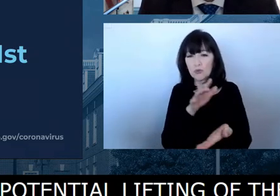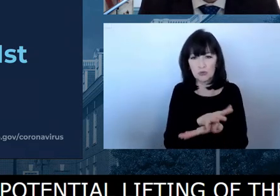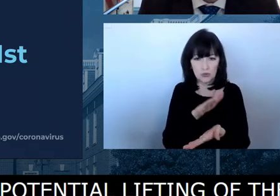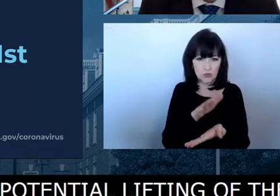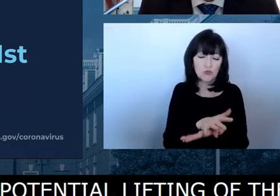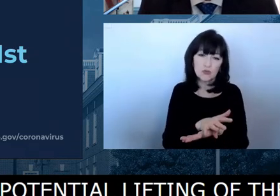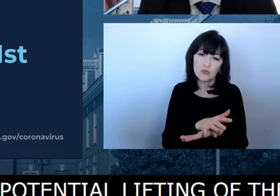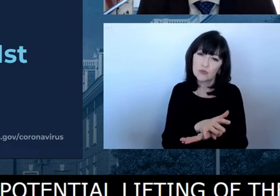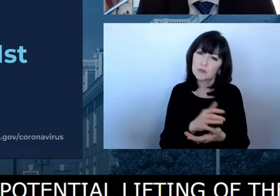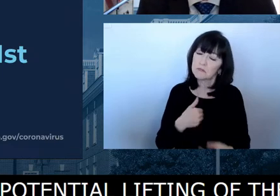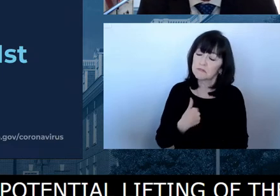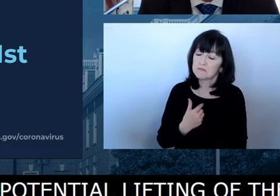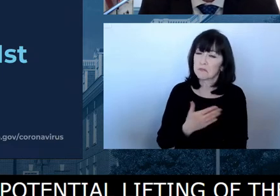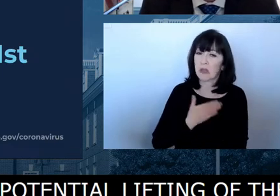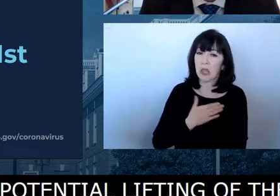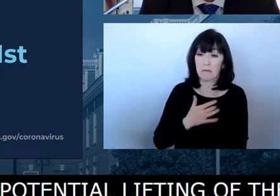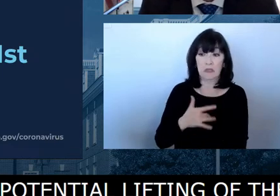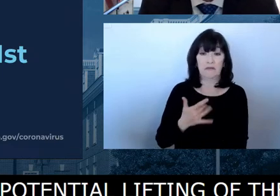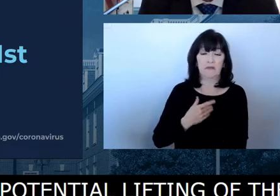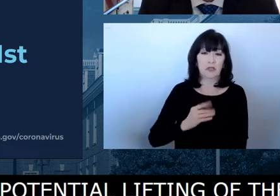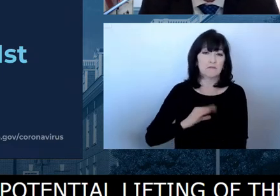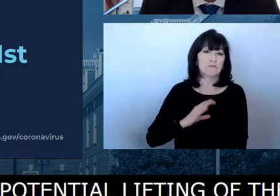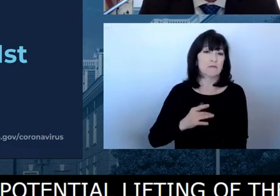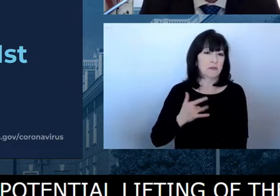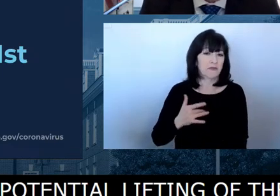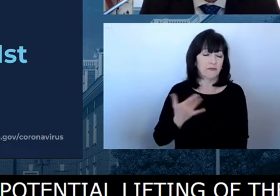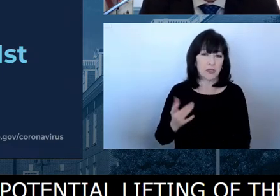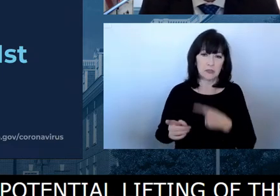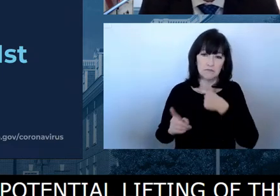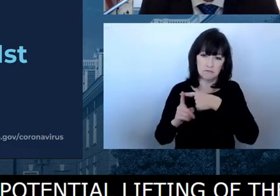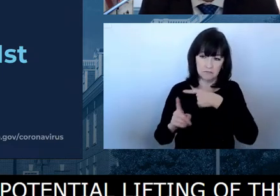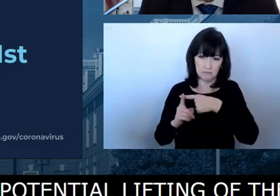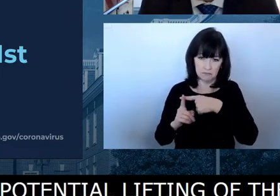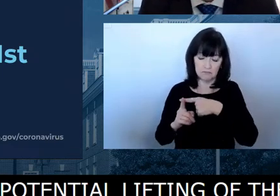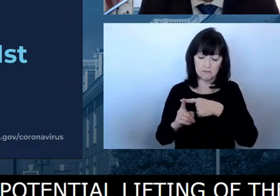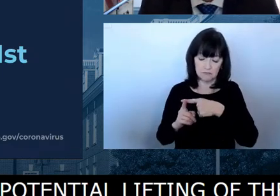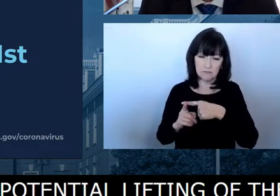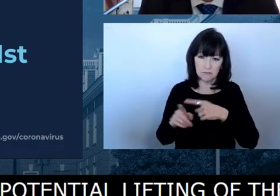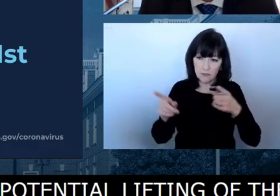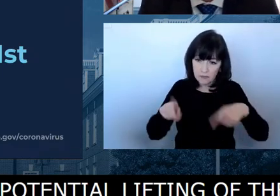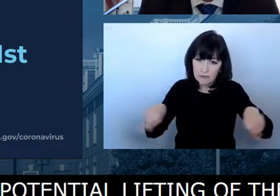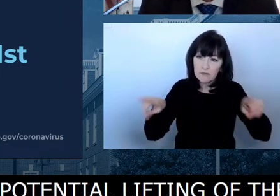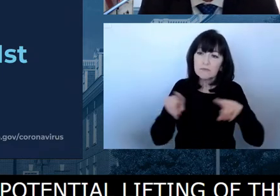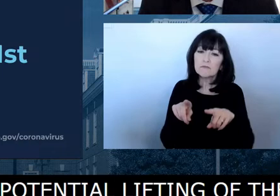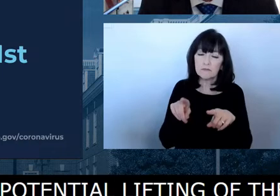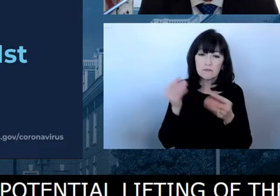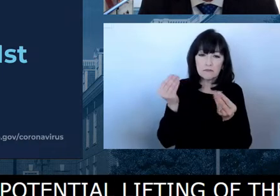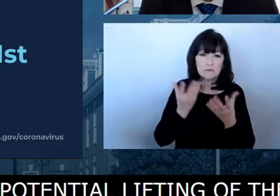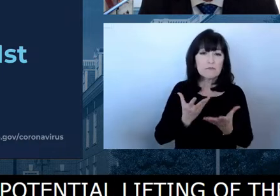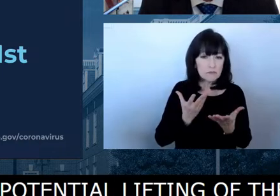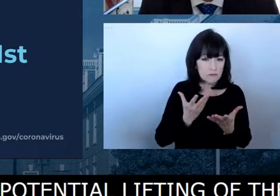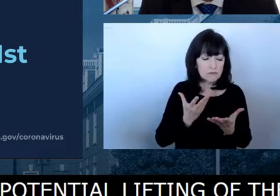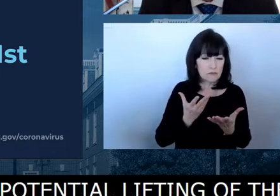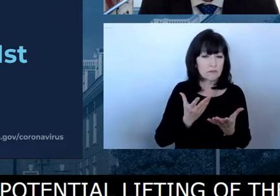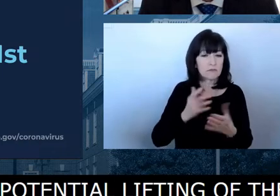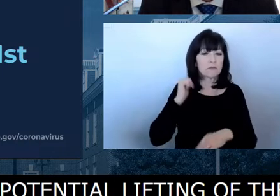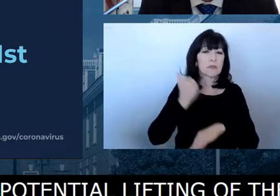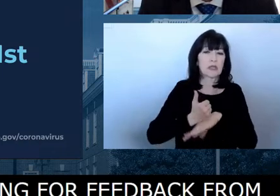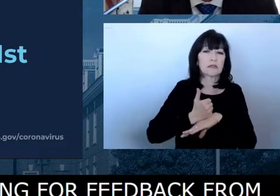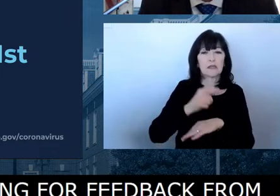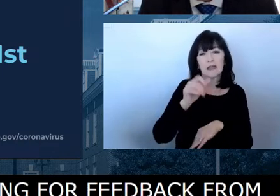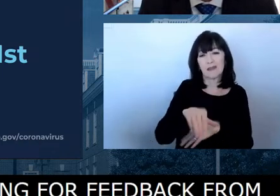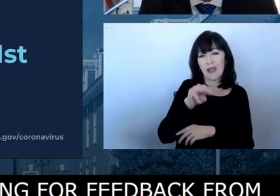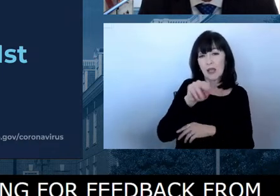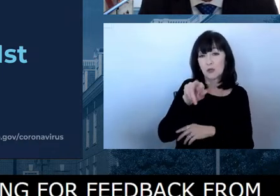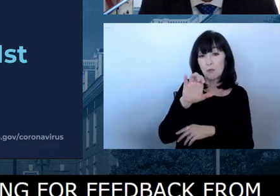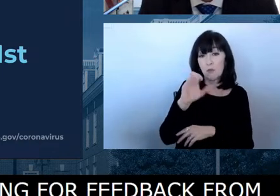to say that the governor and his team, uh, heard that message. And, um, this March 31st date, I am very comfortable